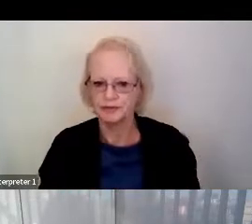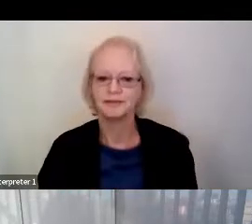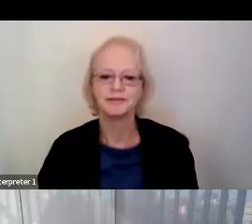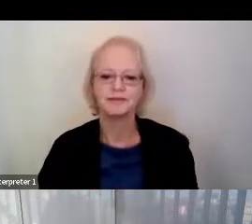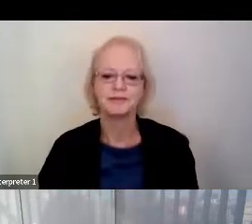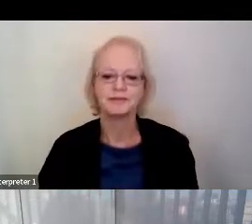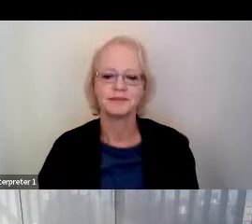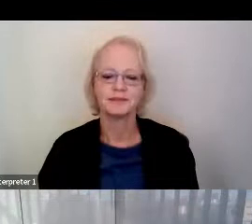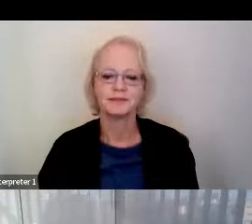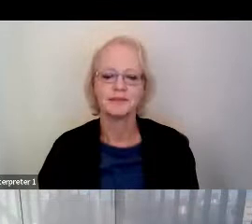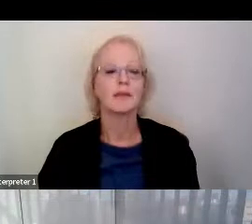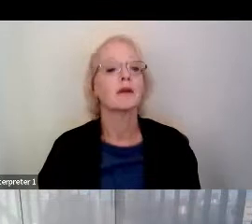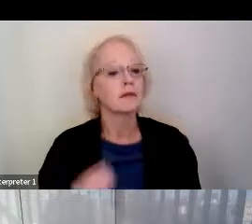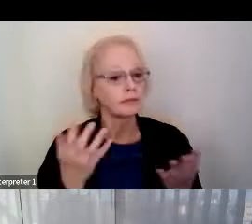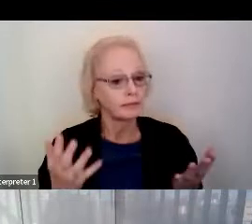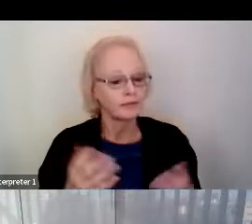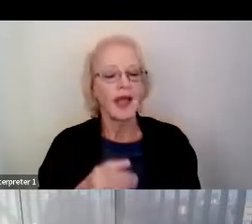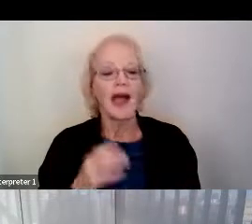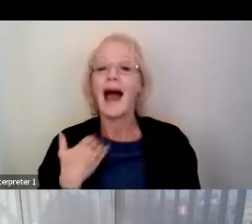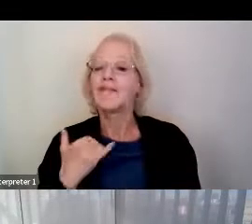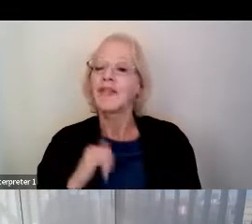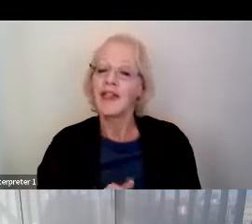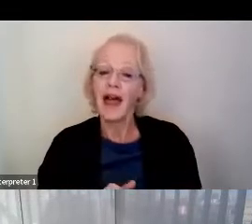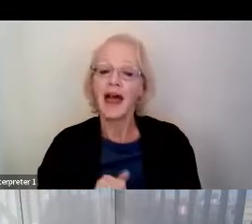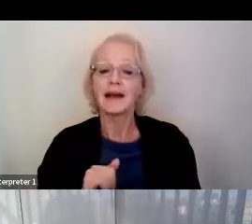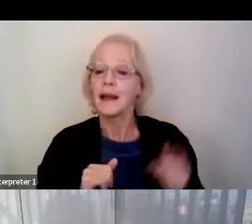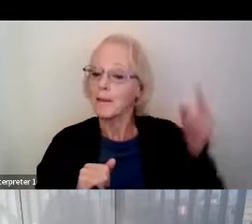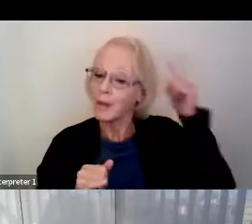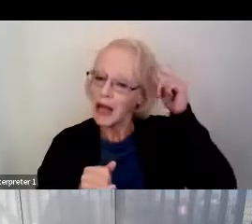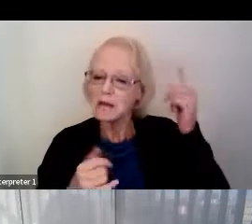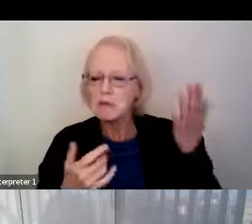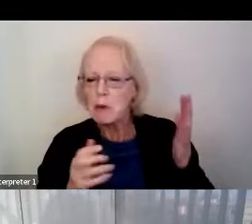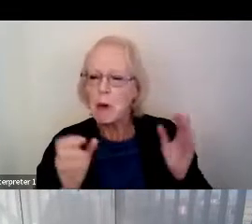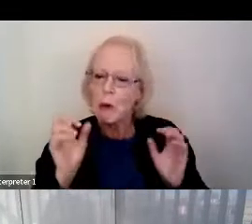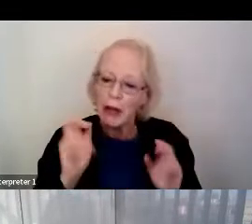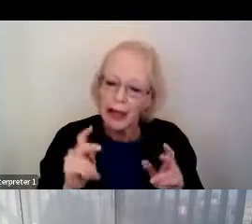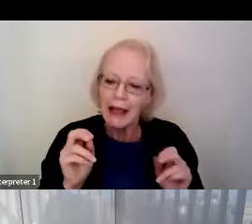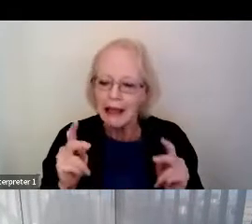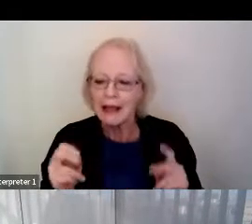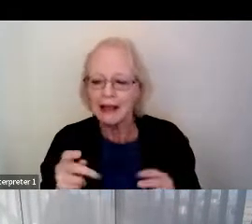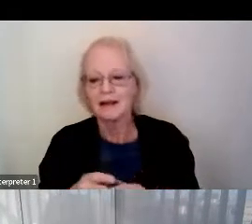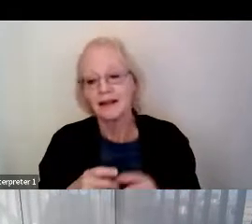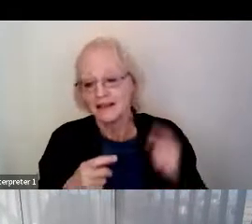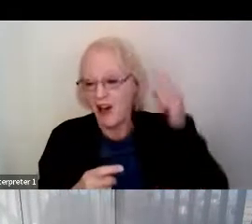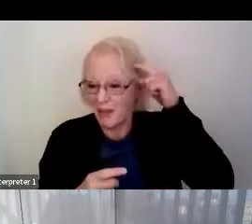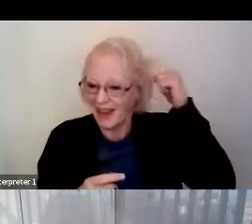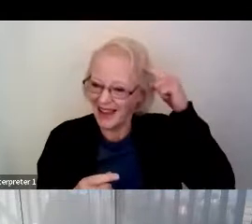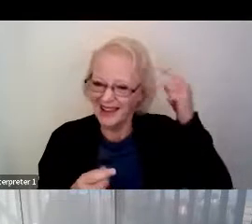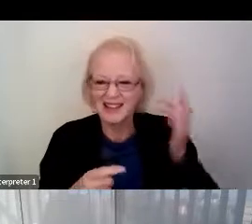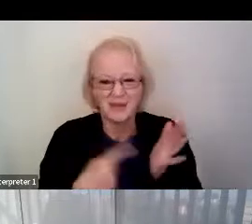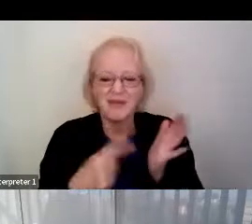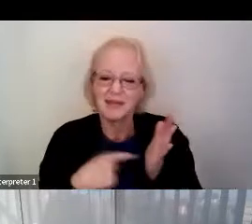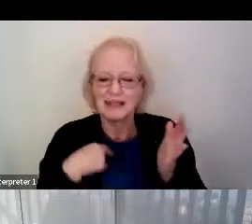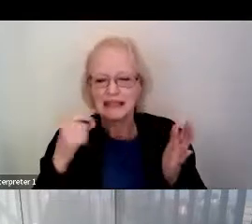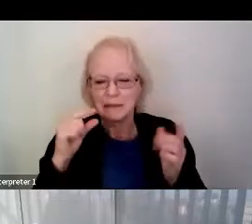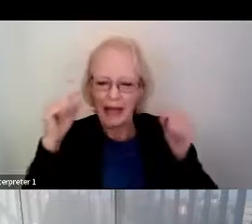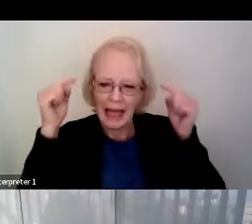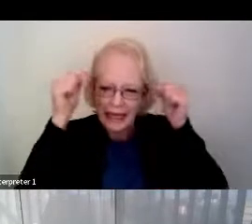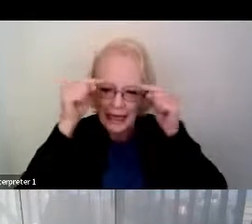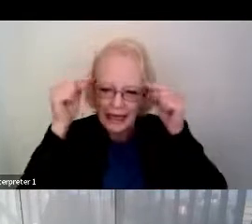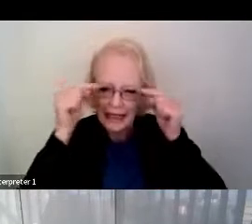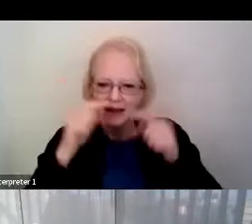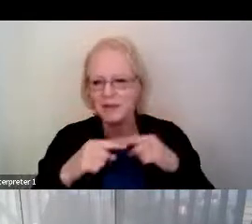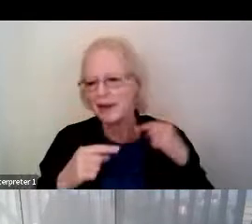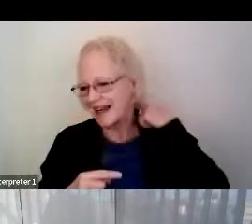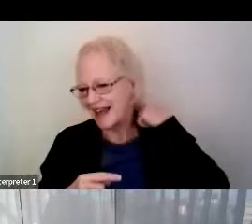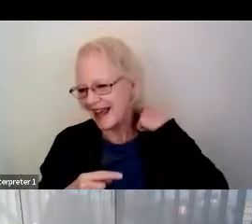Having the implant has been sort of okay in terms of it being on my head. I do get light headaches occasionally. I feel like my neck is a